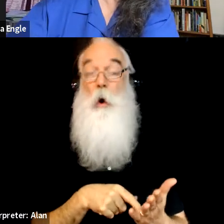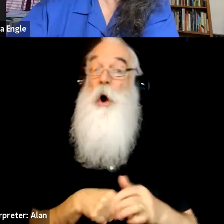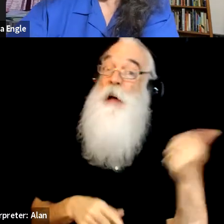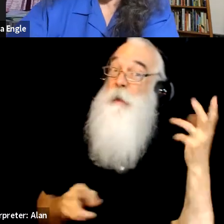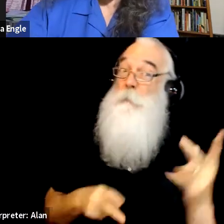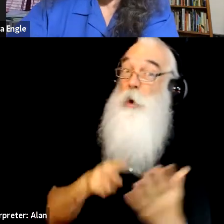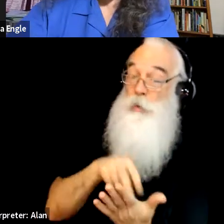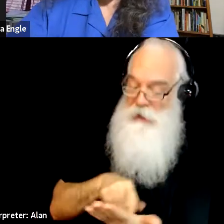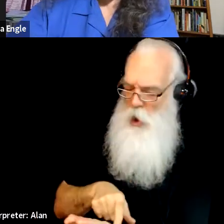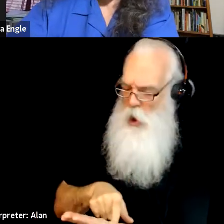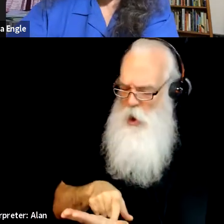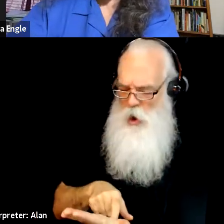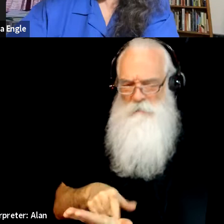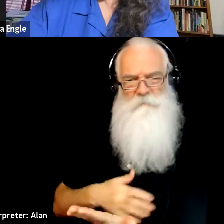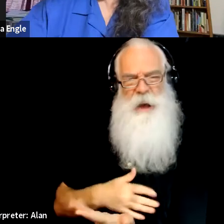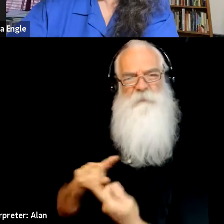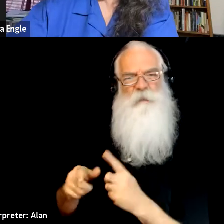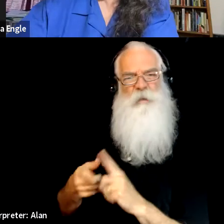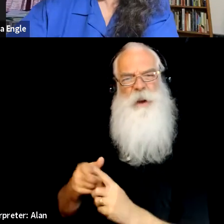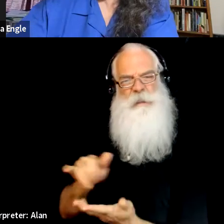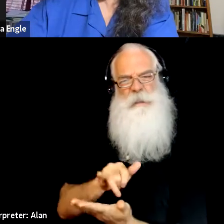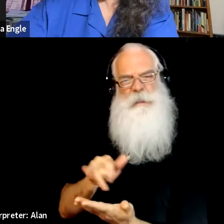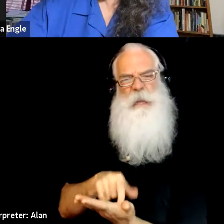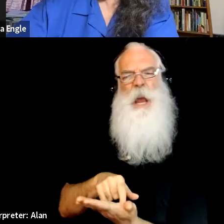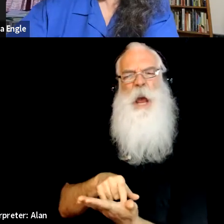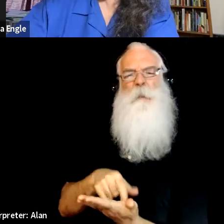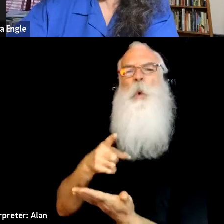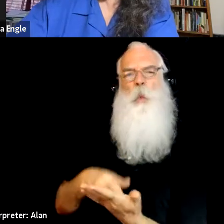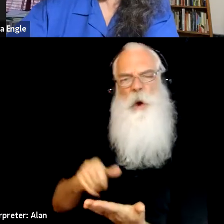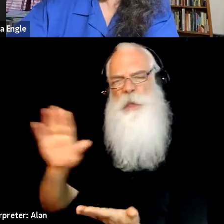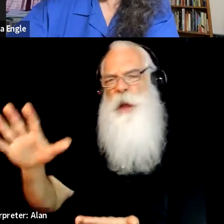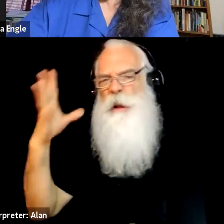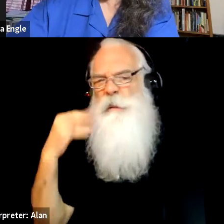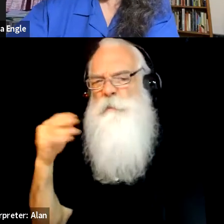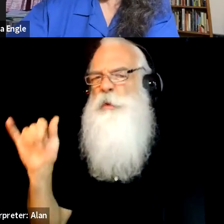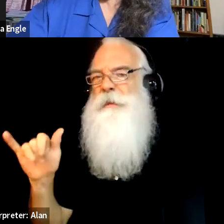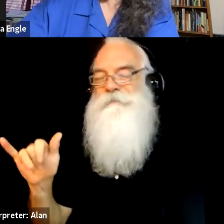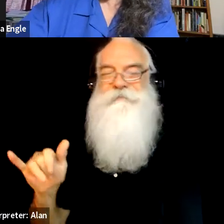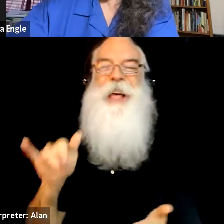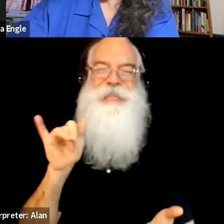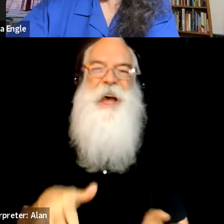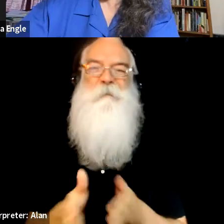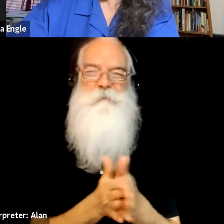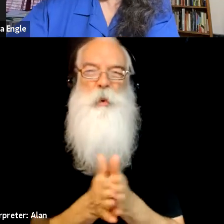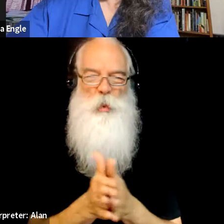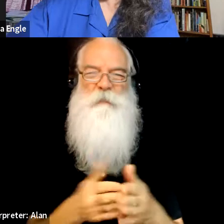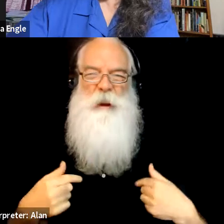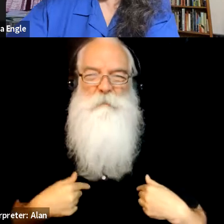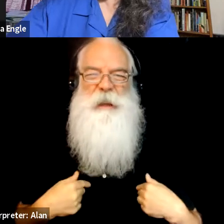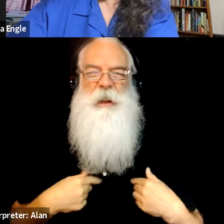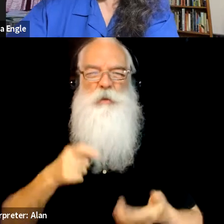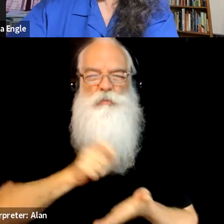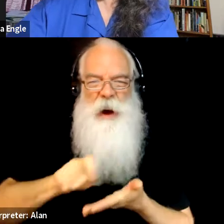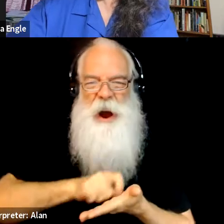that I know at school. So I, think that's been the bigger motivator of why I continue to write what I do and there's nothing